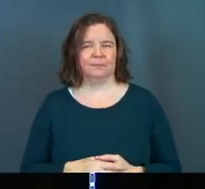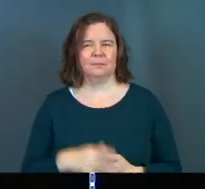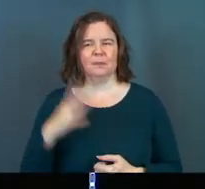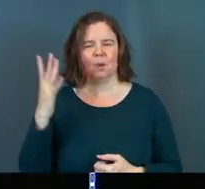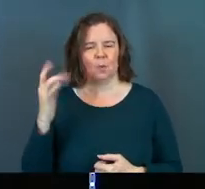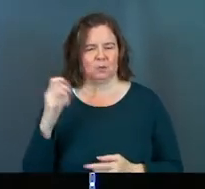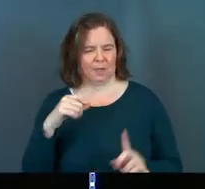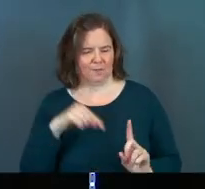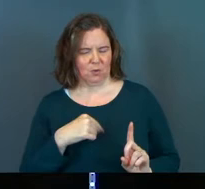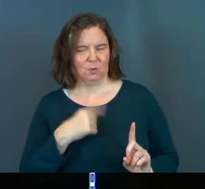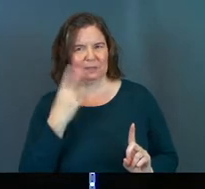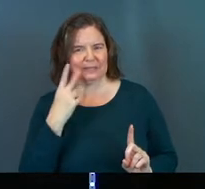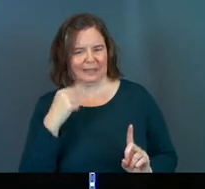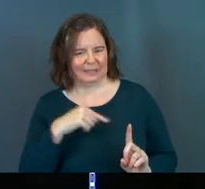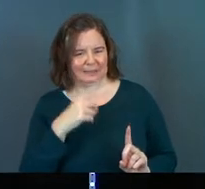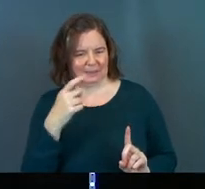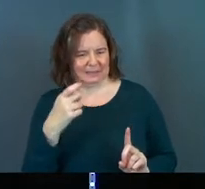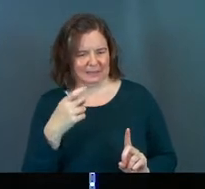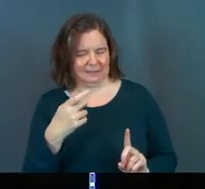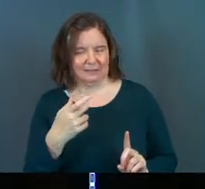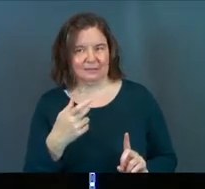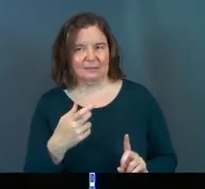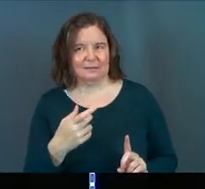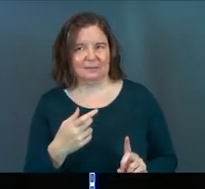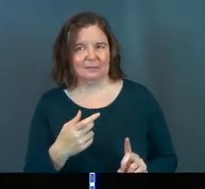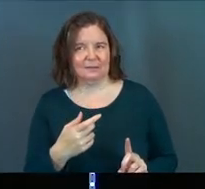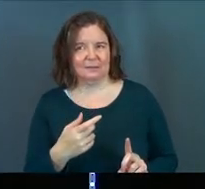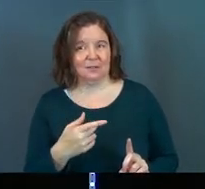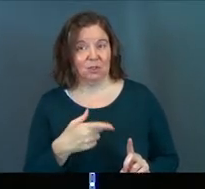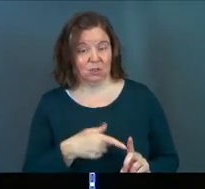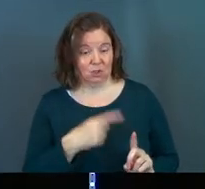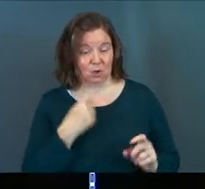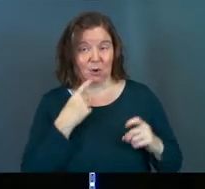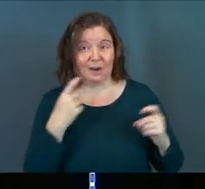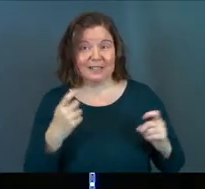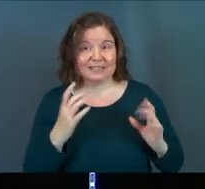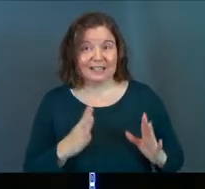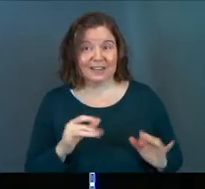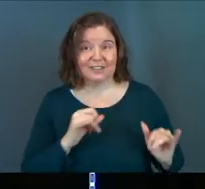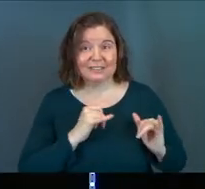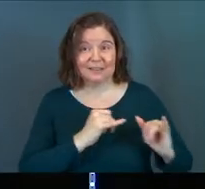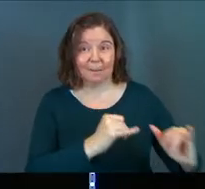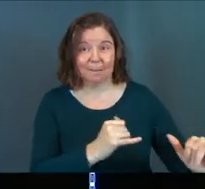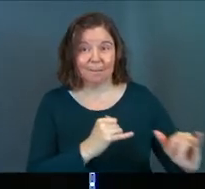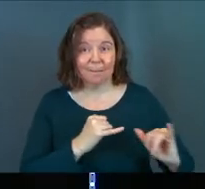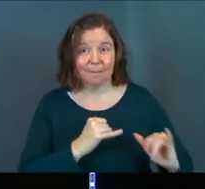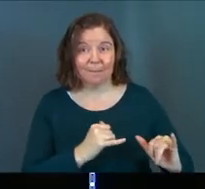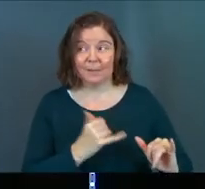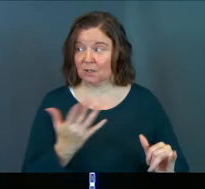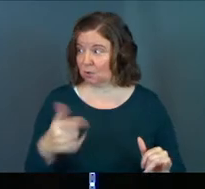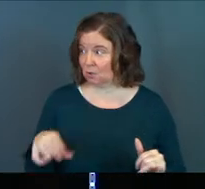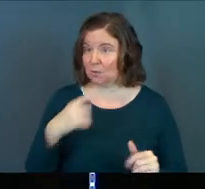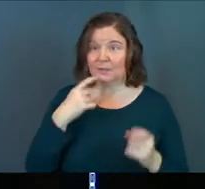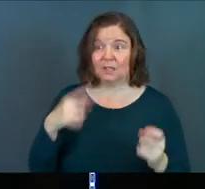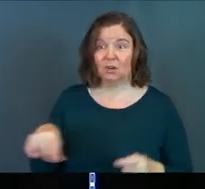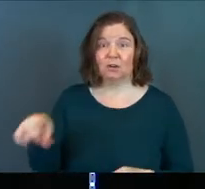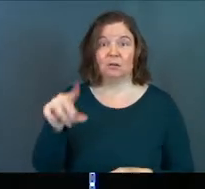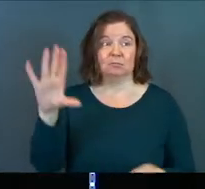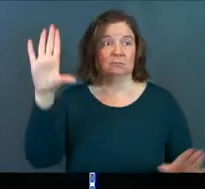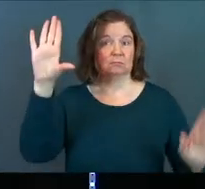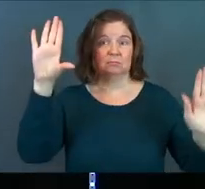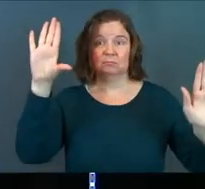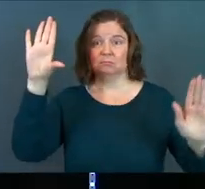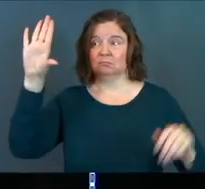Why is it okay for you to see this? Because you're a sinner too. Anybody else in here a sinner? I am.